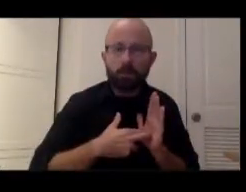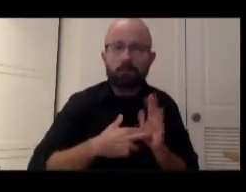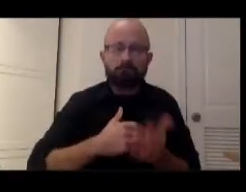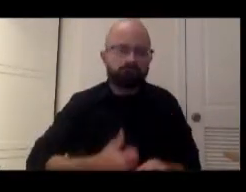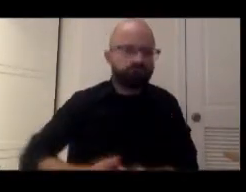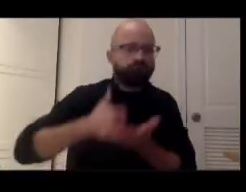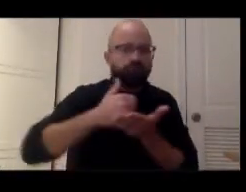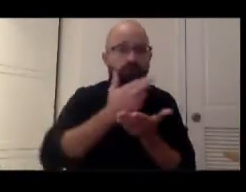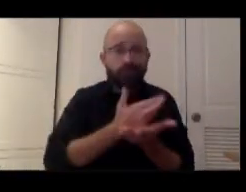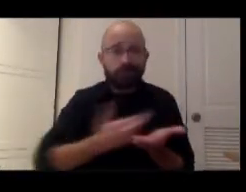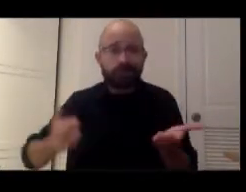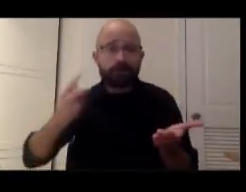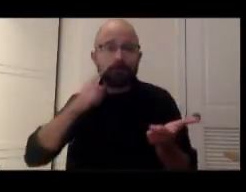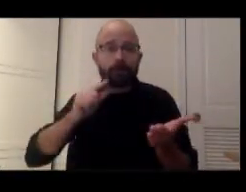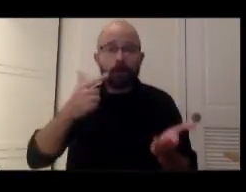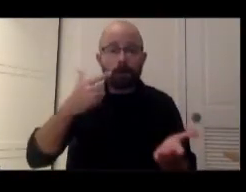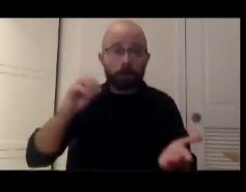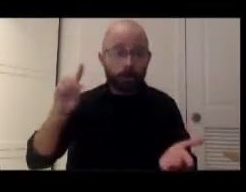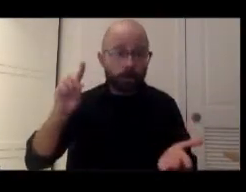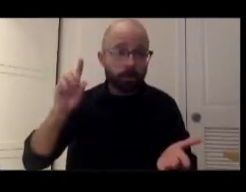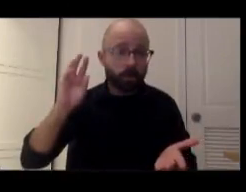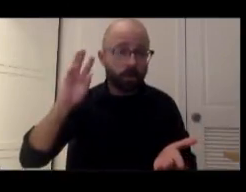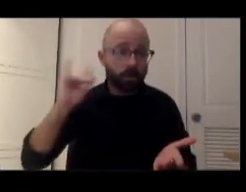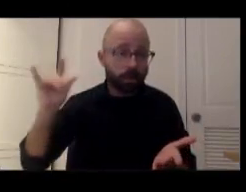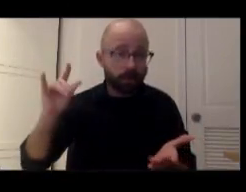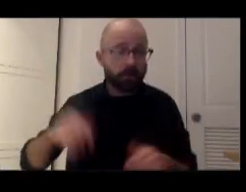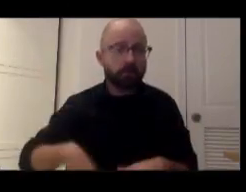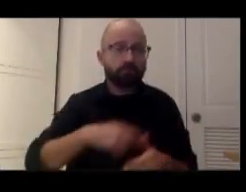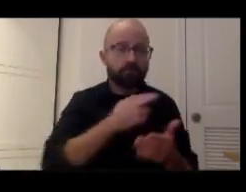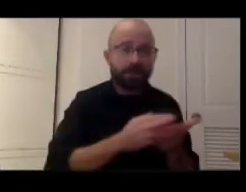and the social justice, and the resources that are already out there.